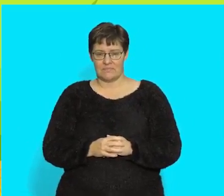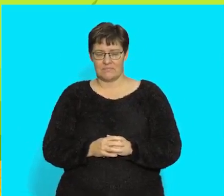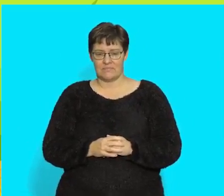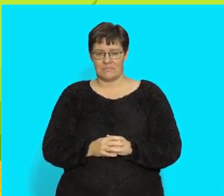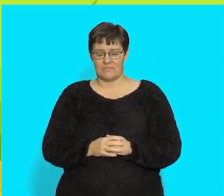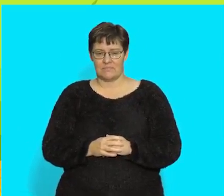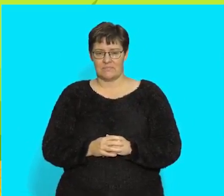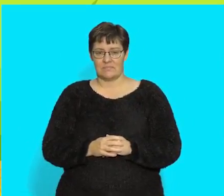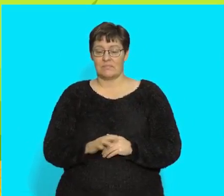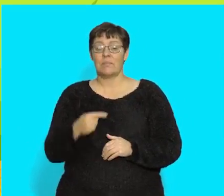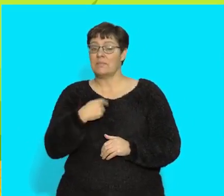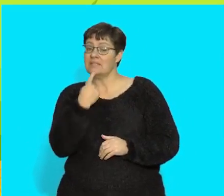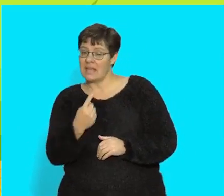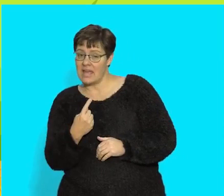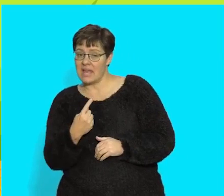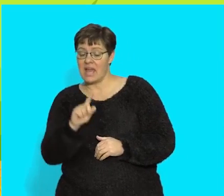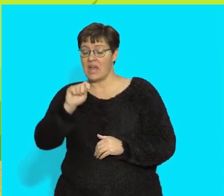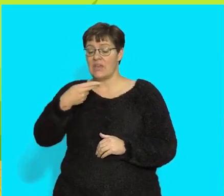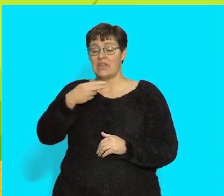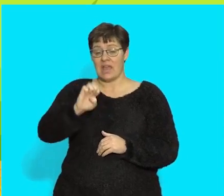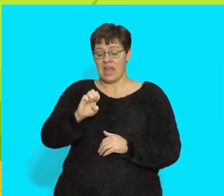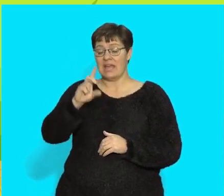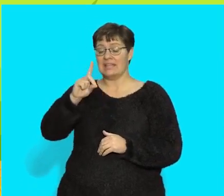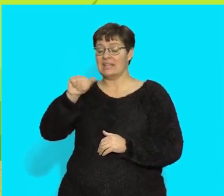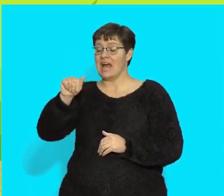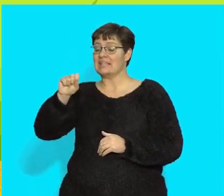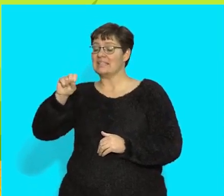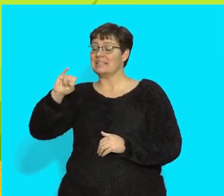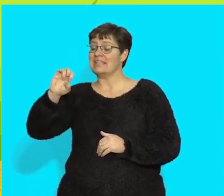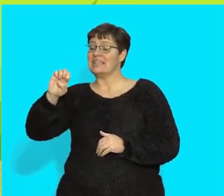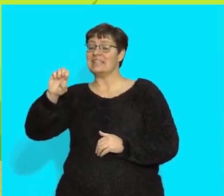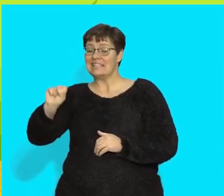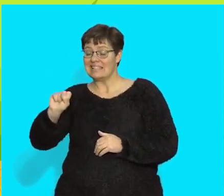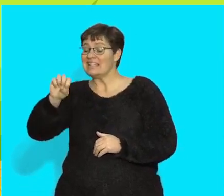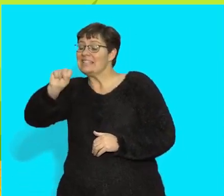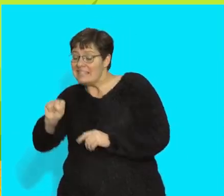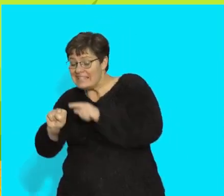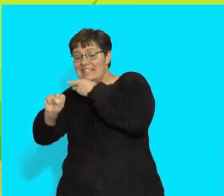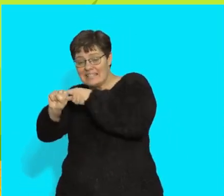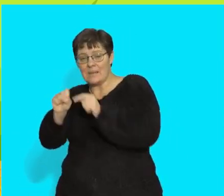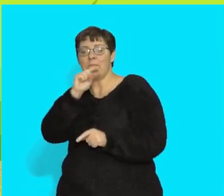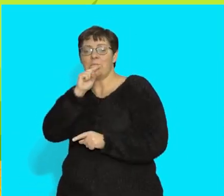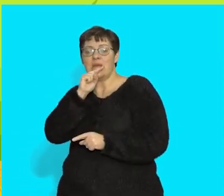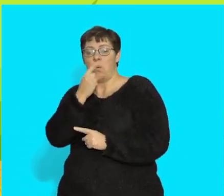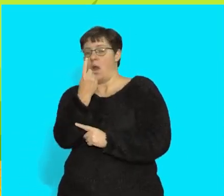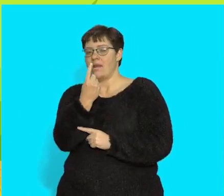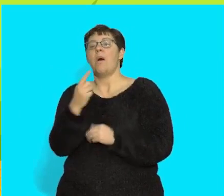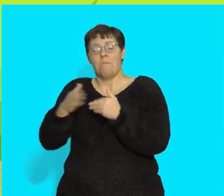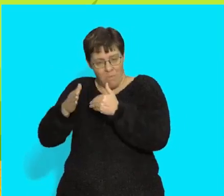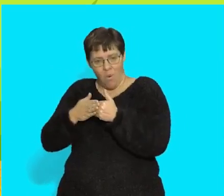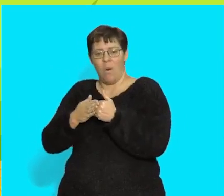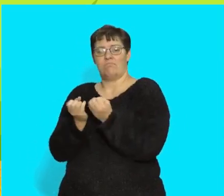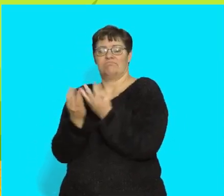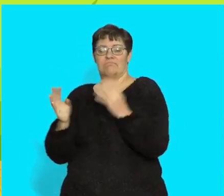I said, the Dussies. And the S at the end tells us there is more than one Dussie.